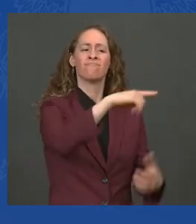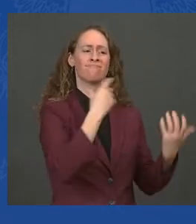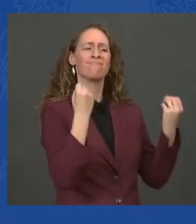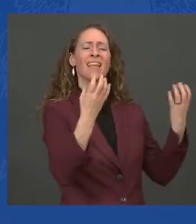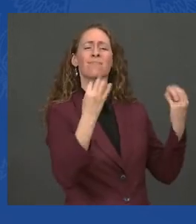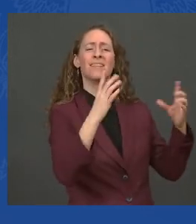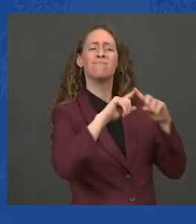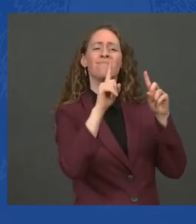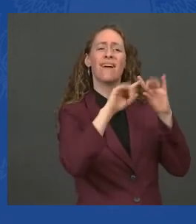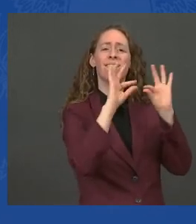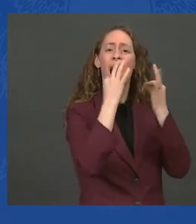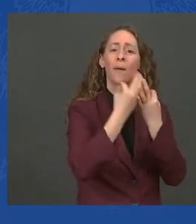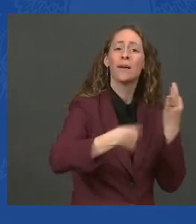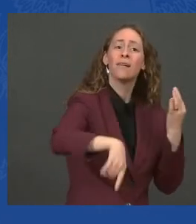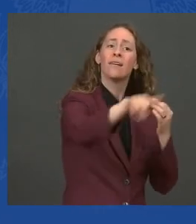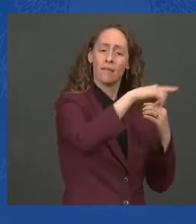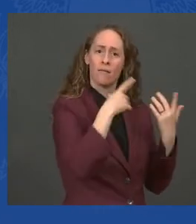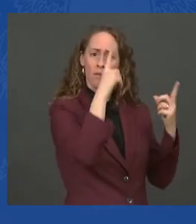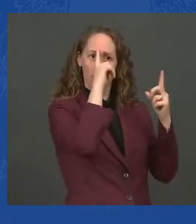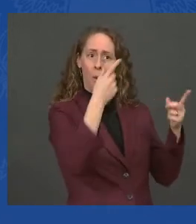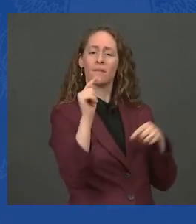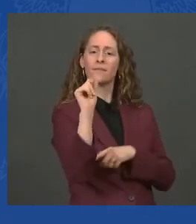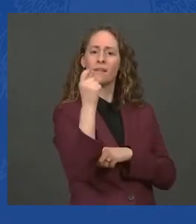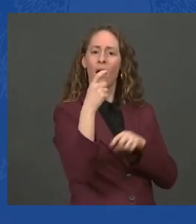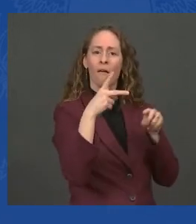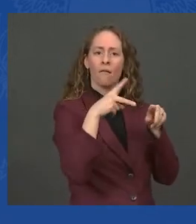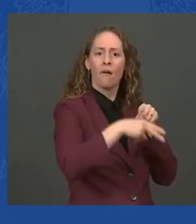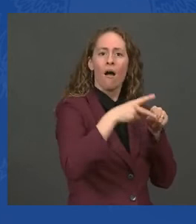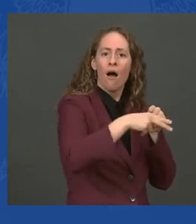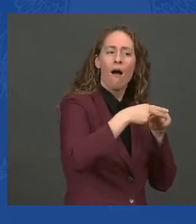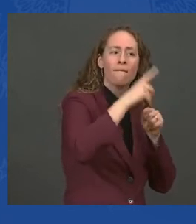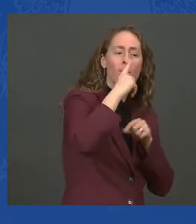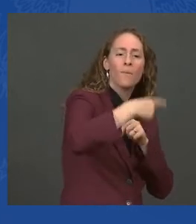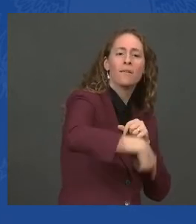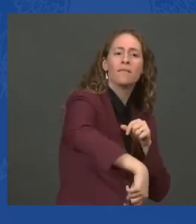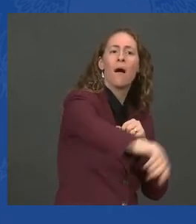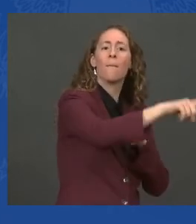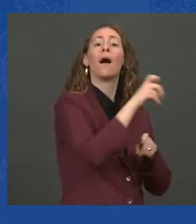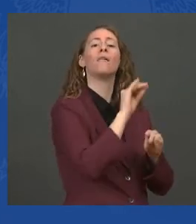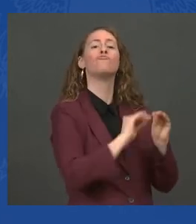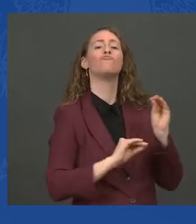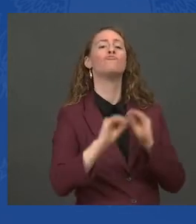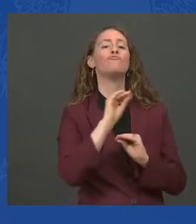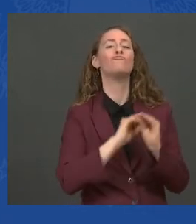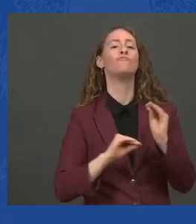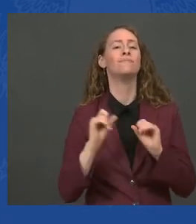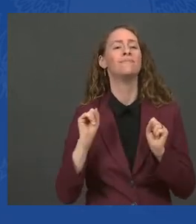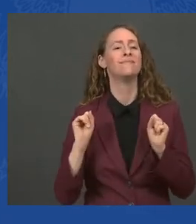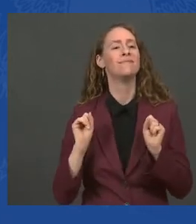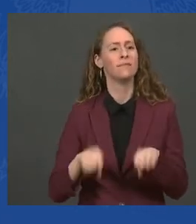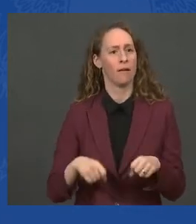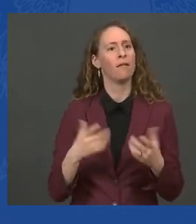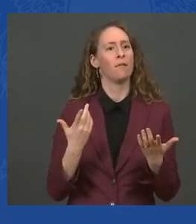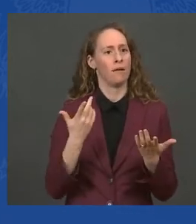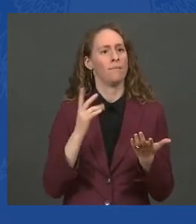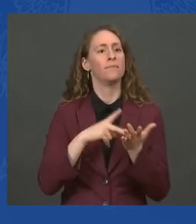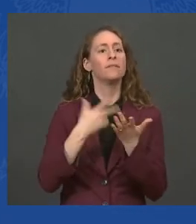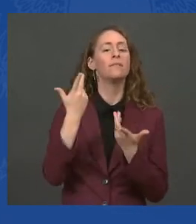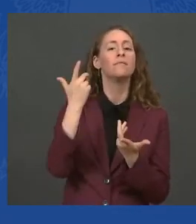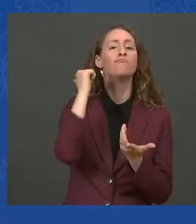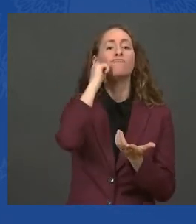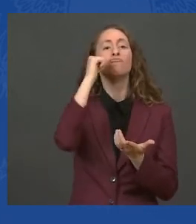-class families mean that Americans, on average, have more in their pockets today than they did each